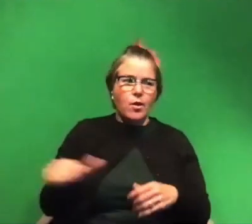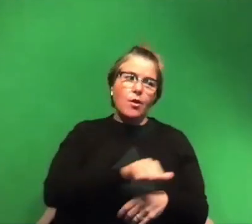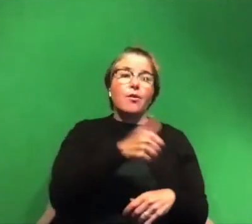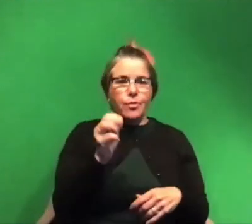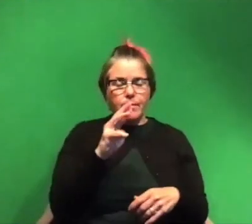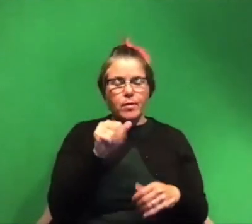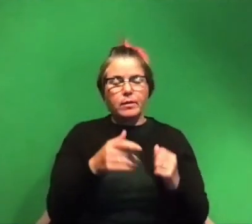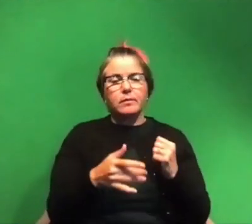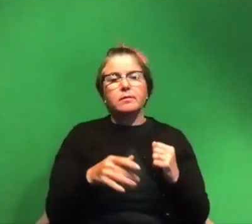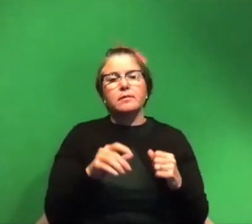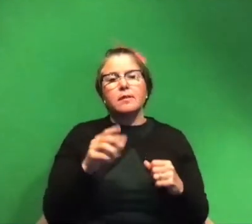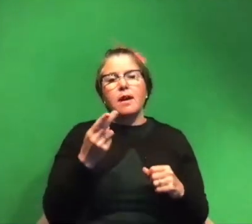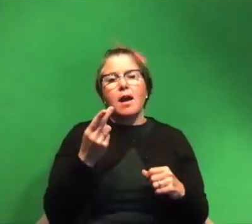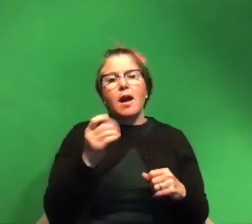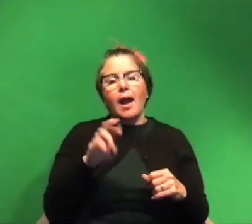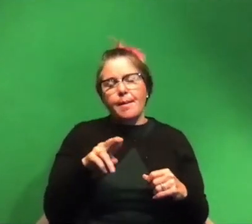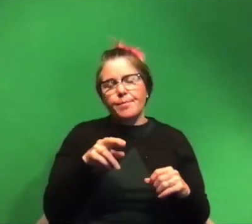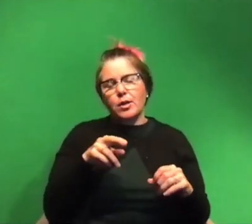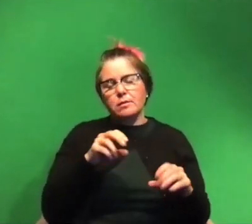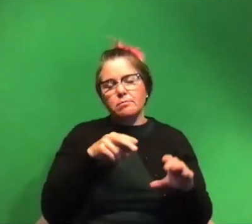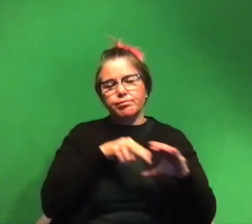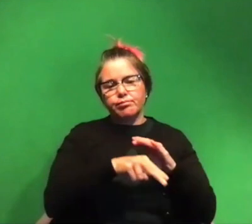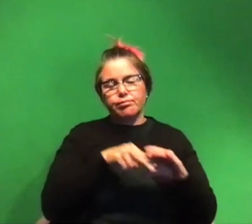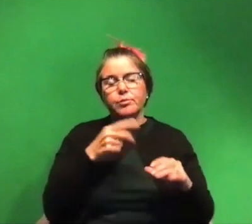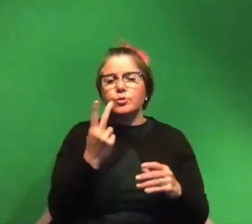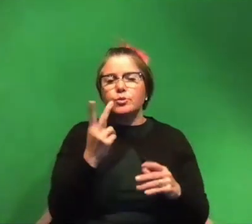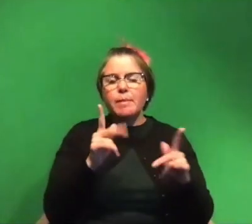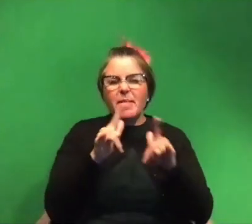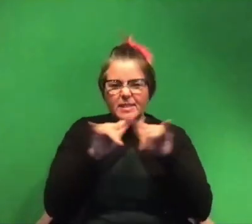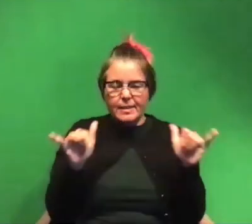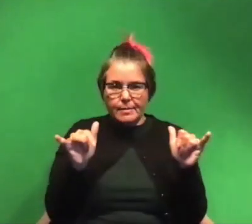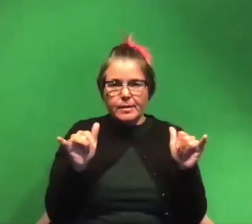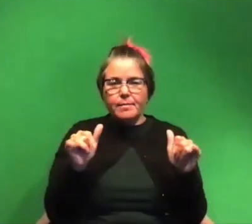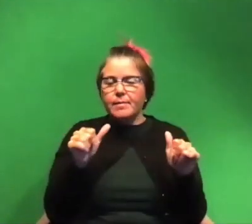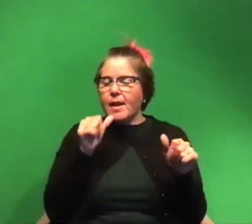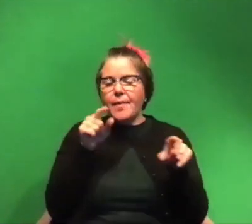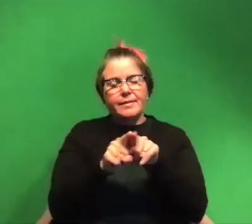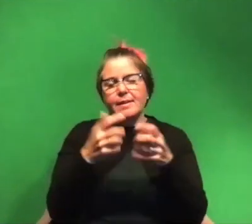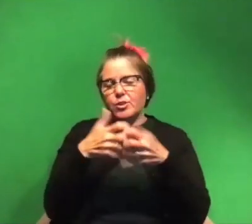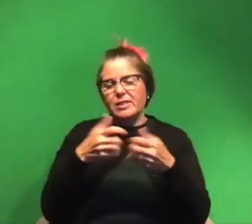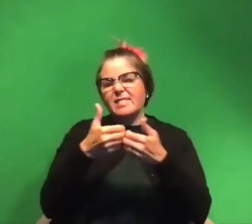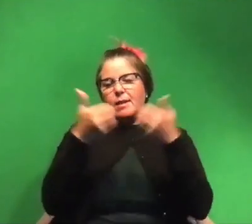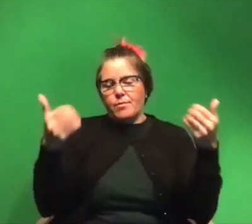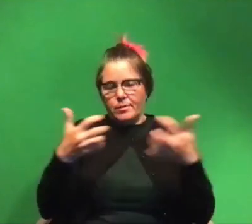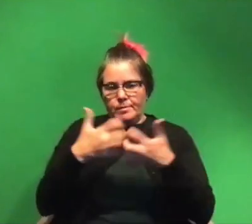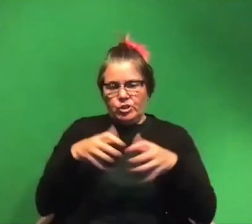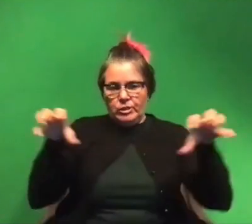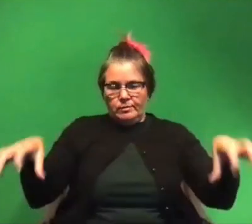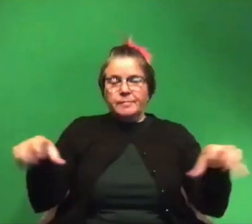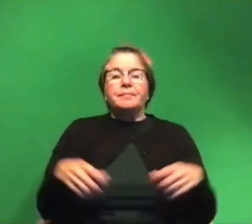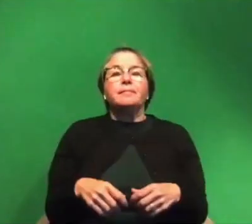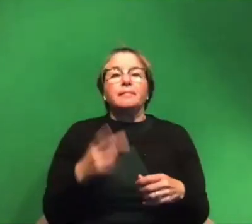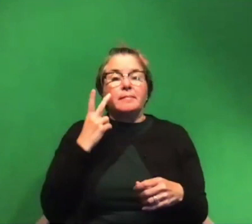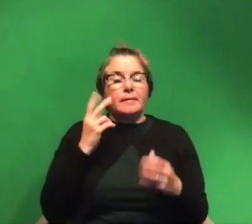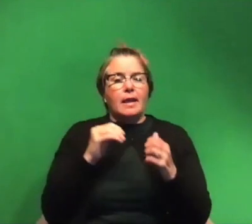a technique called hyper scanning where you're basically scanning two people simultaneously not in the same machine though in different machines and seeing how